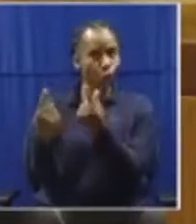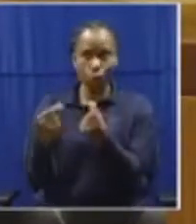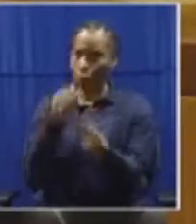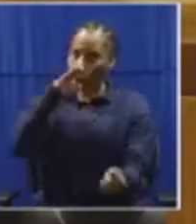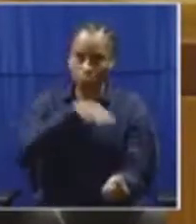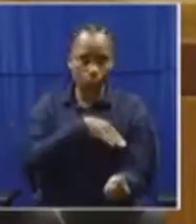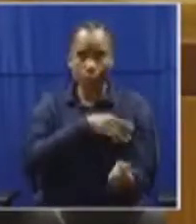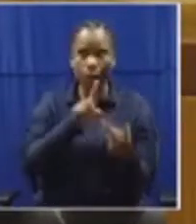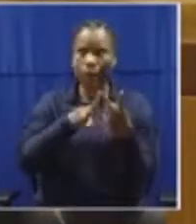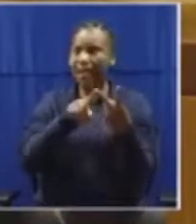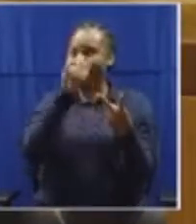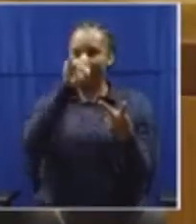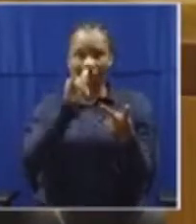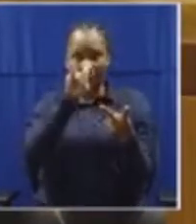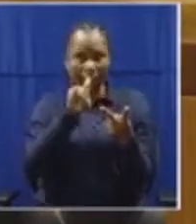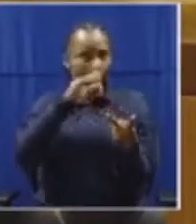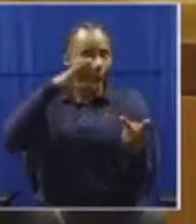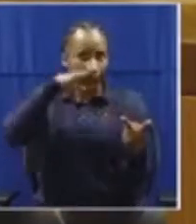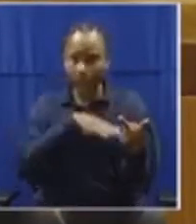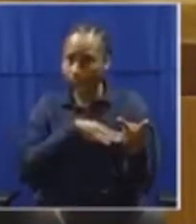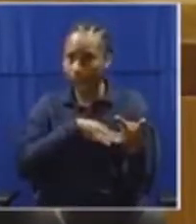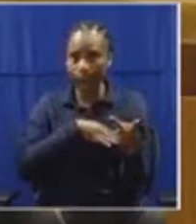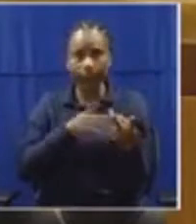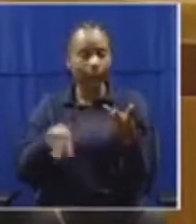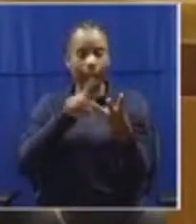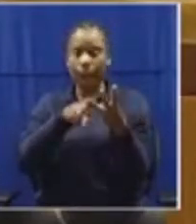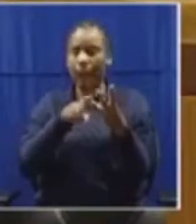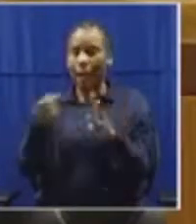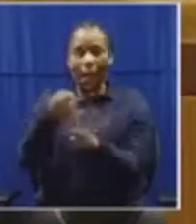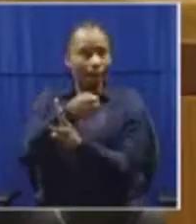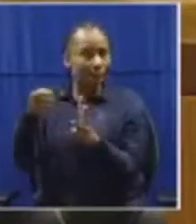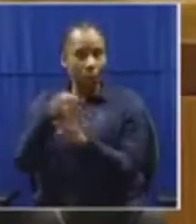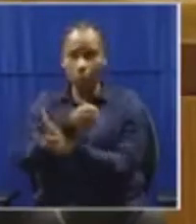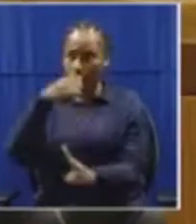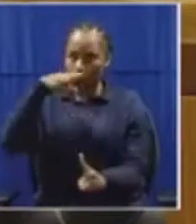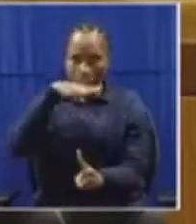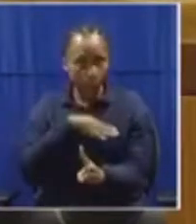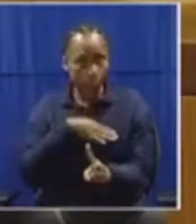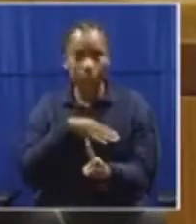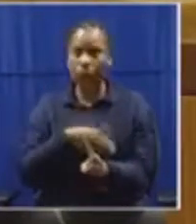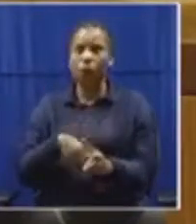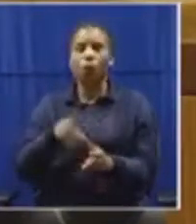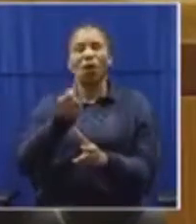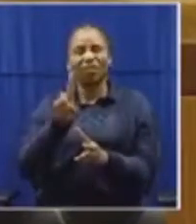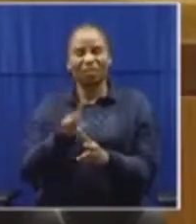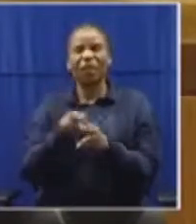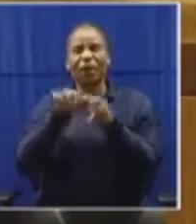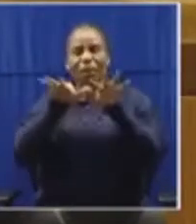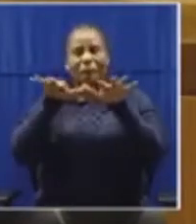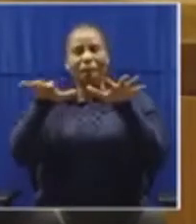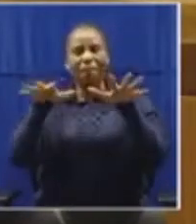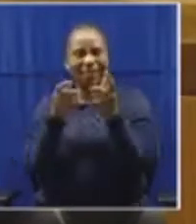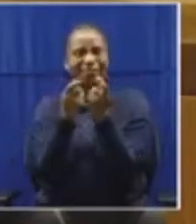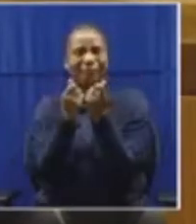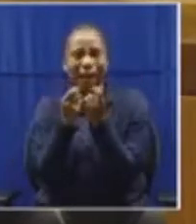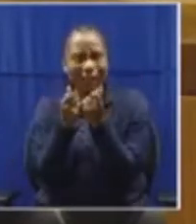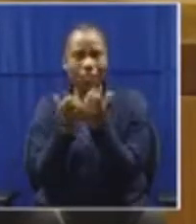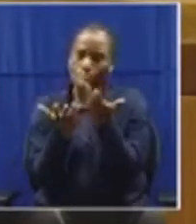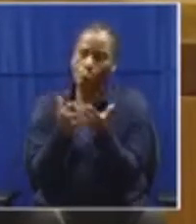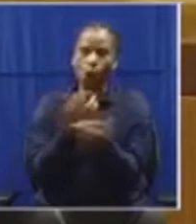criminality, and no abuse of public funds or resources.